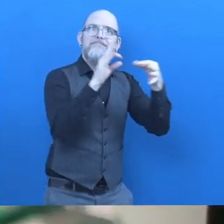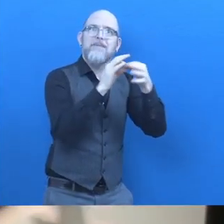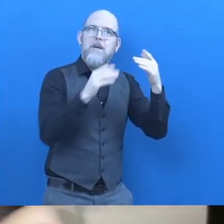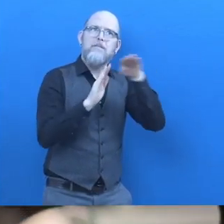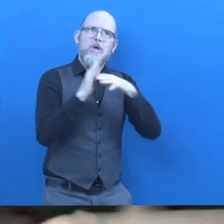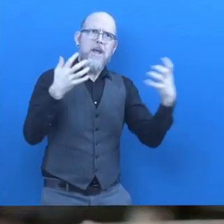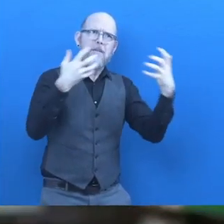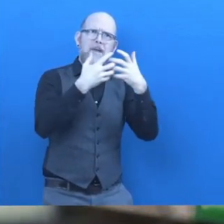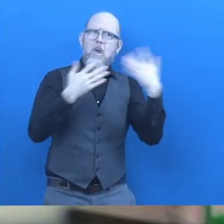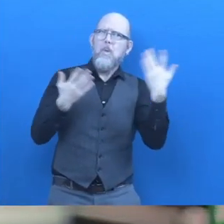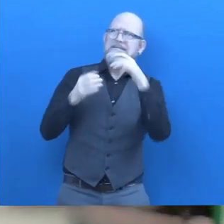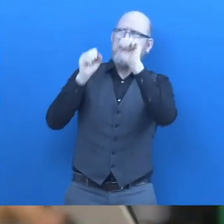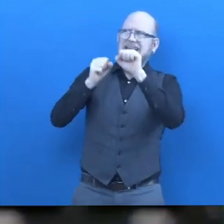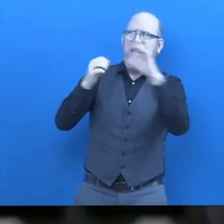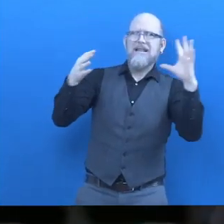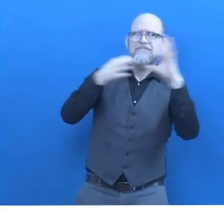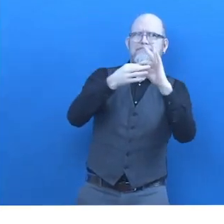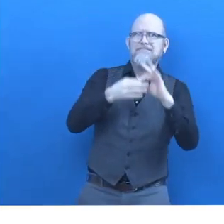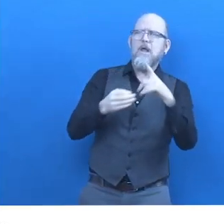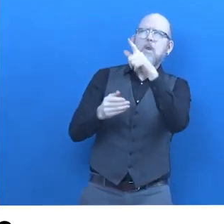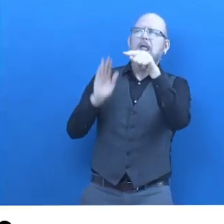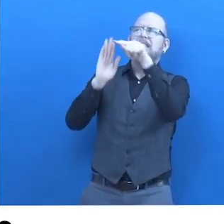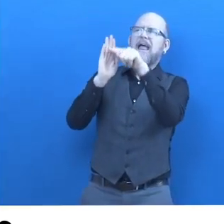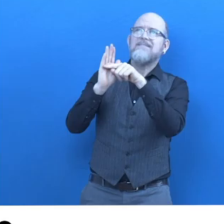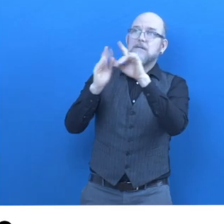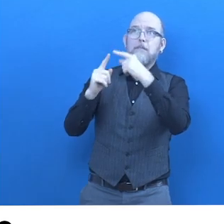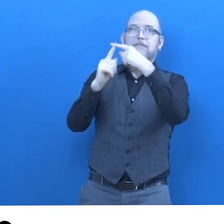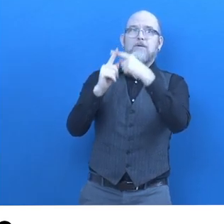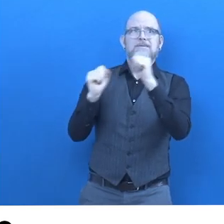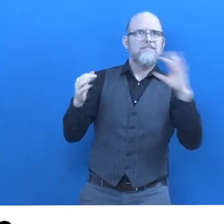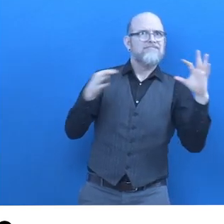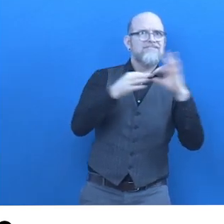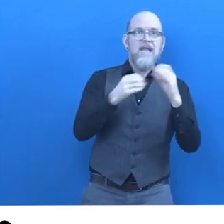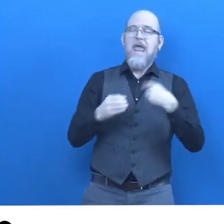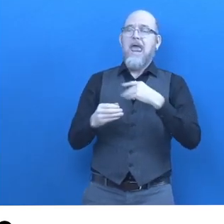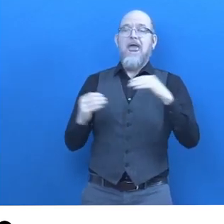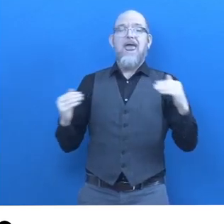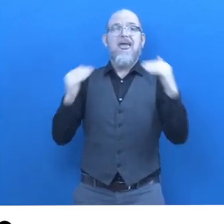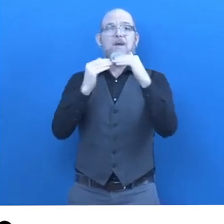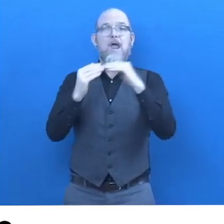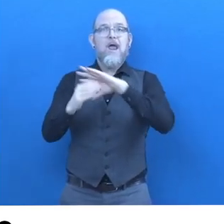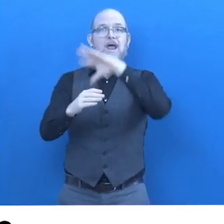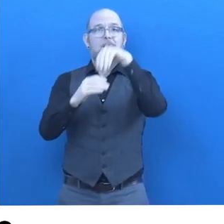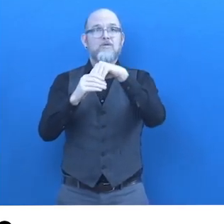potential and not their disability. How does Egalite Inclusion and Diversity work?